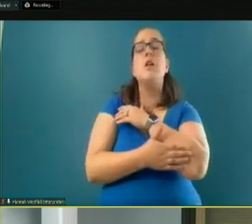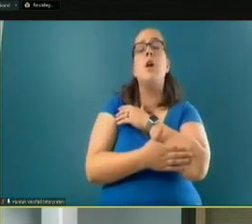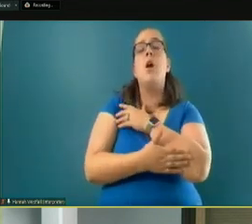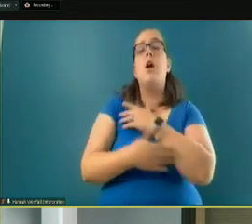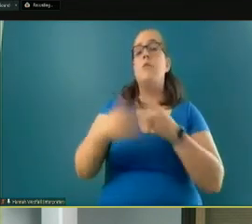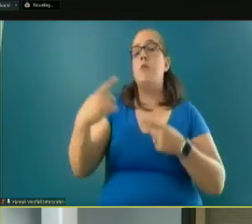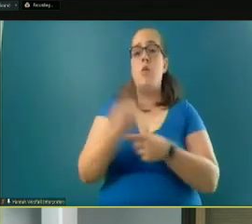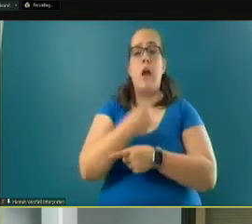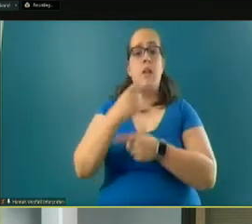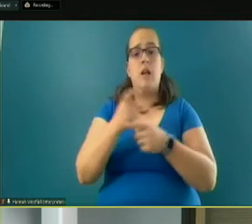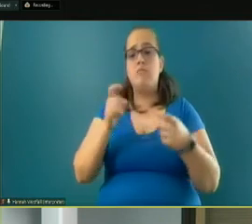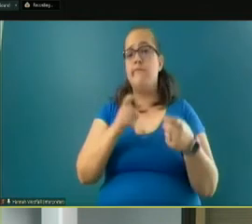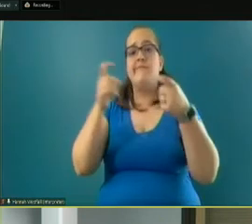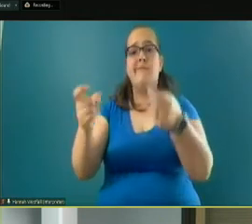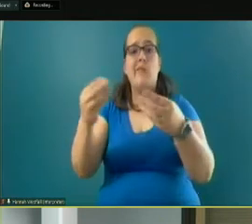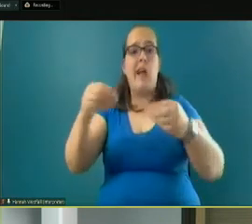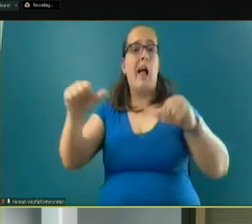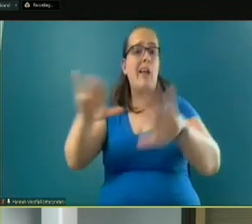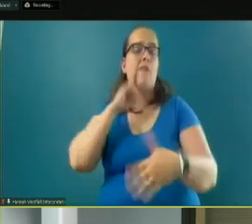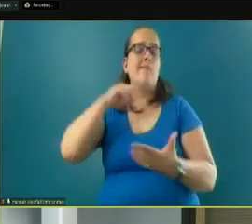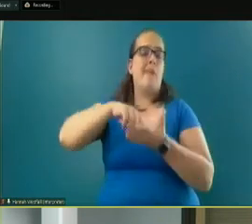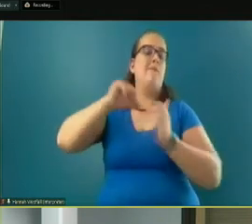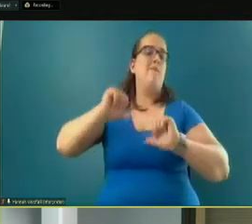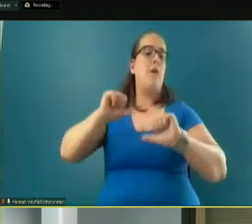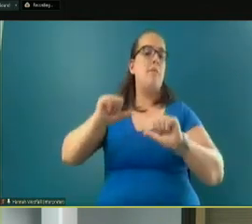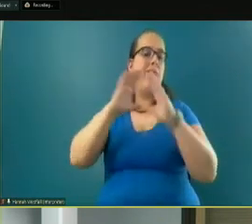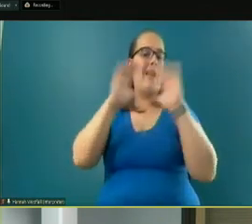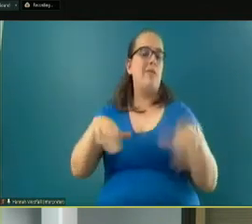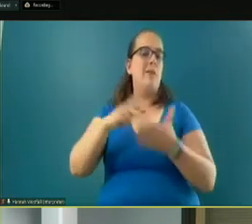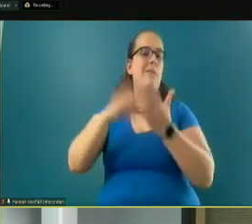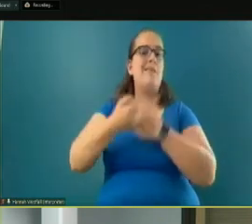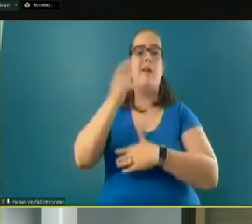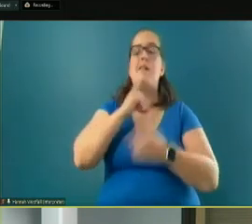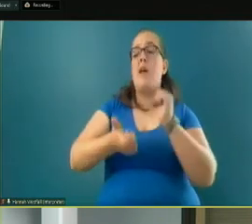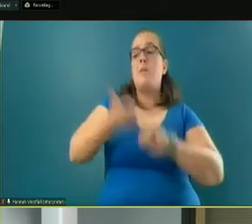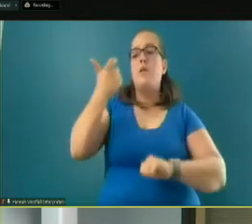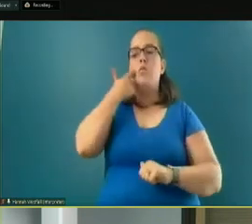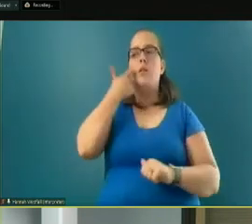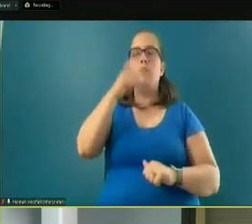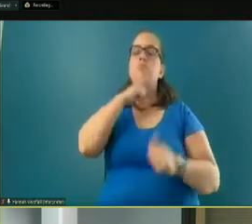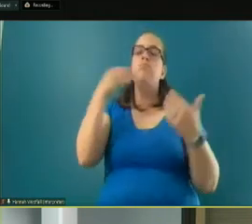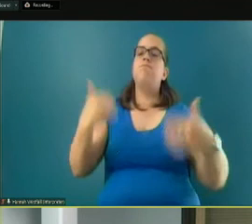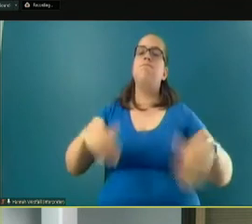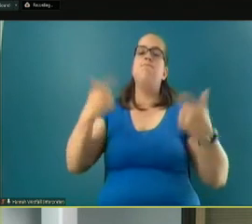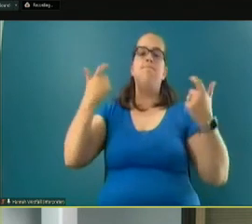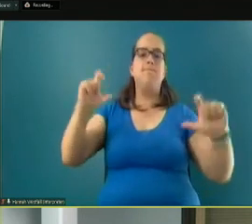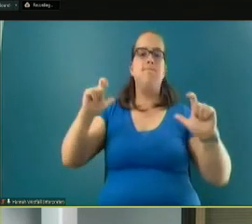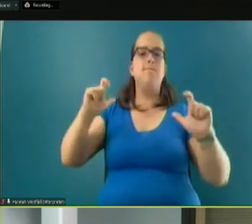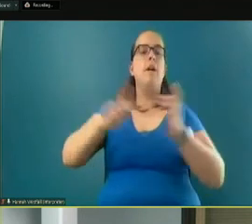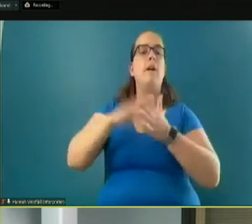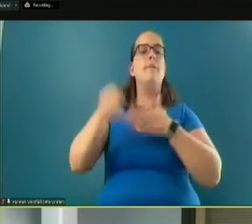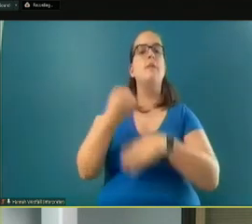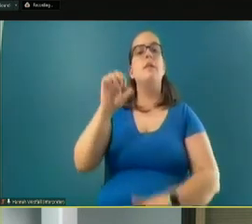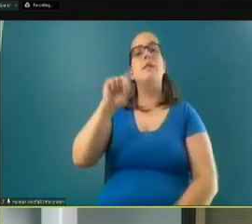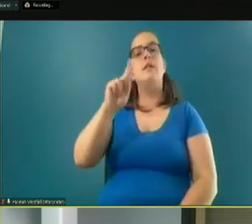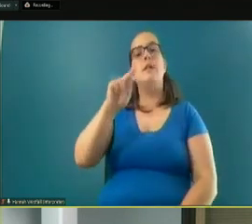land for affordable housing projects. Most recently, a very significant project called Skyline Village in the city